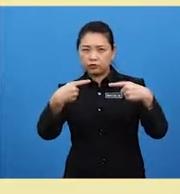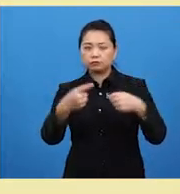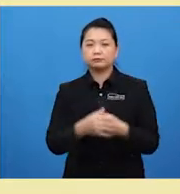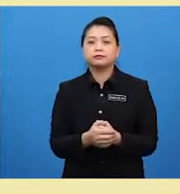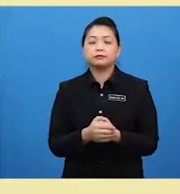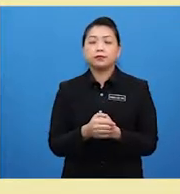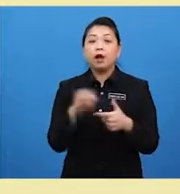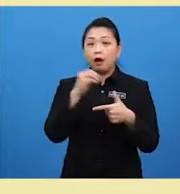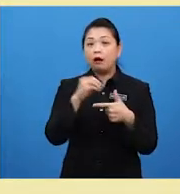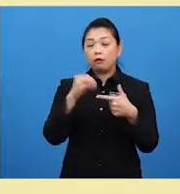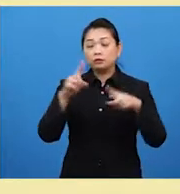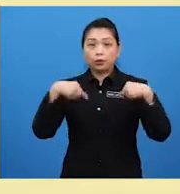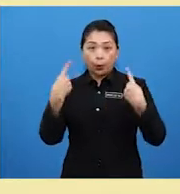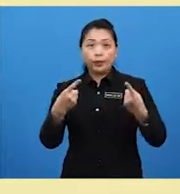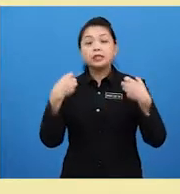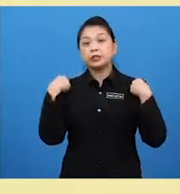shopping.